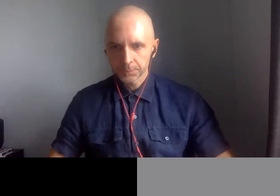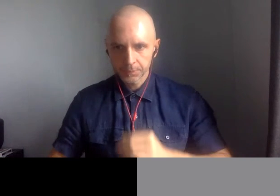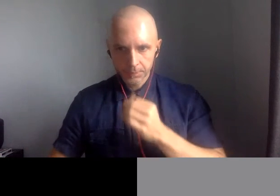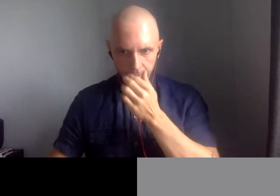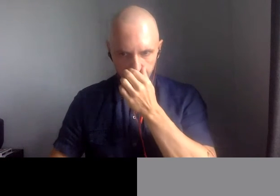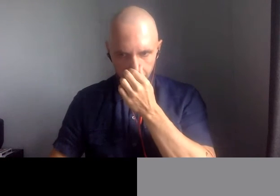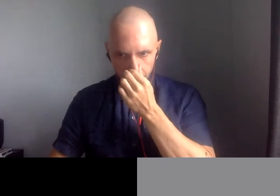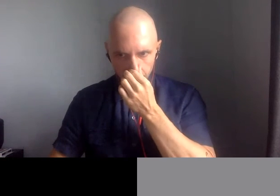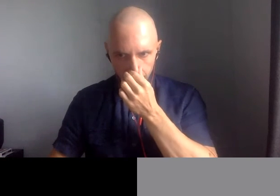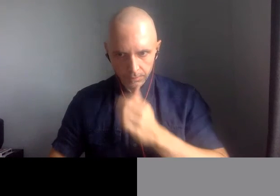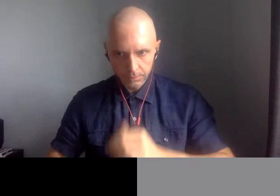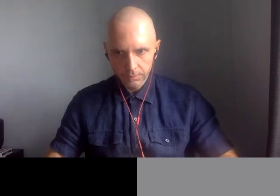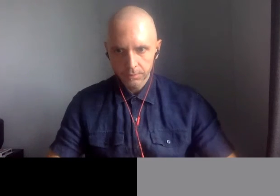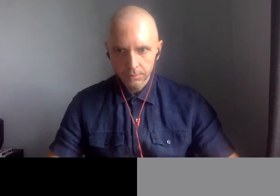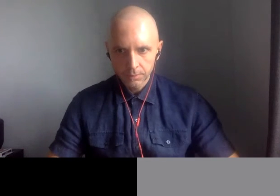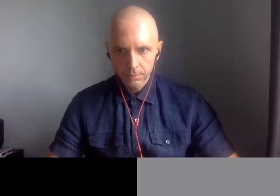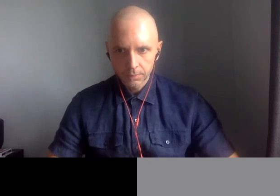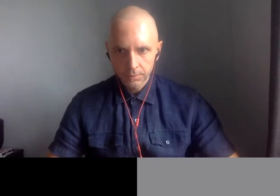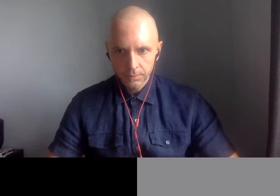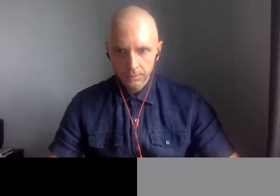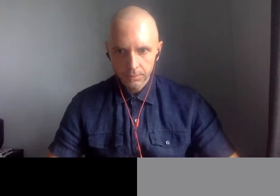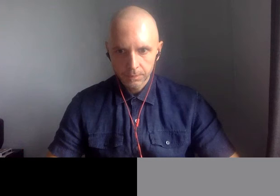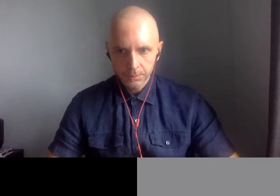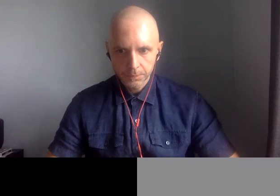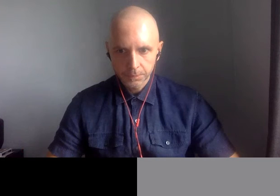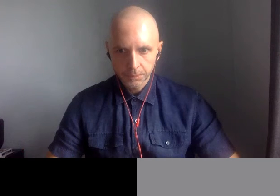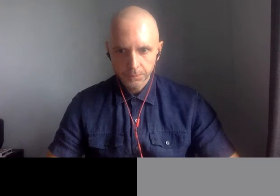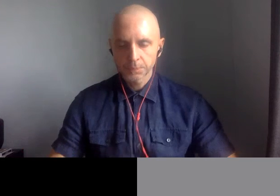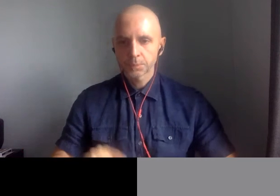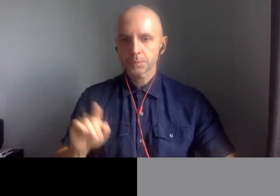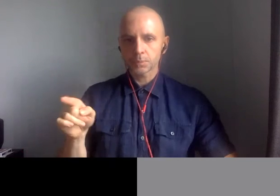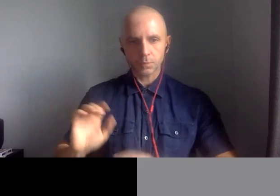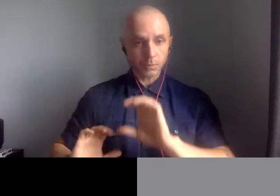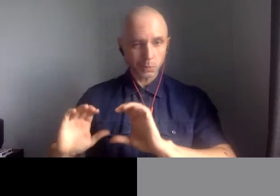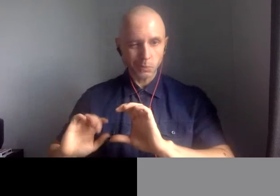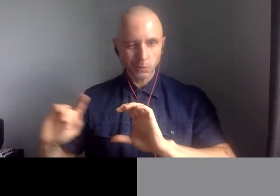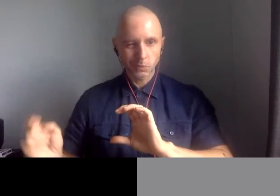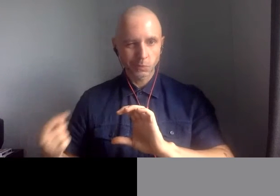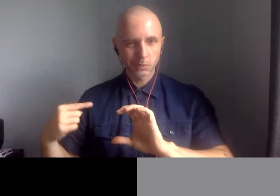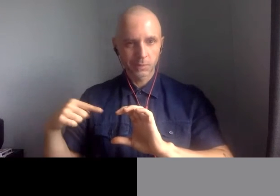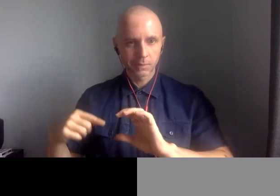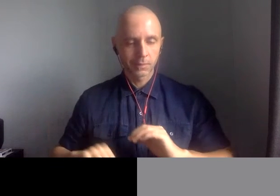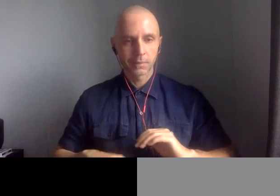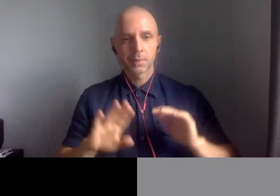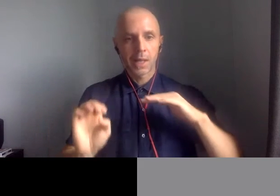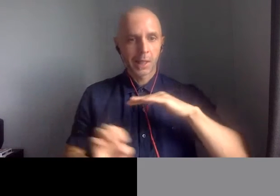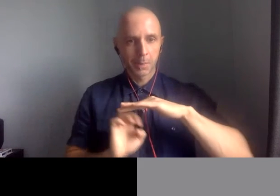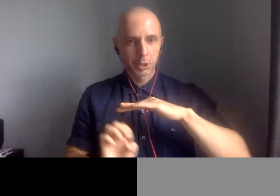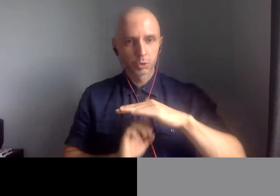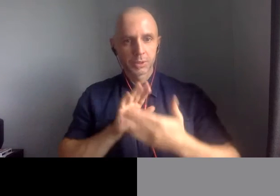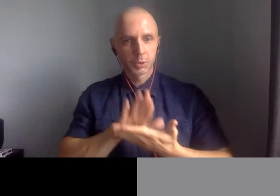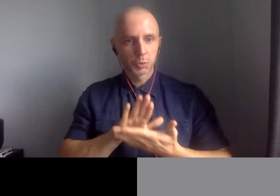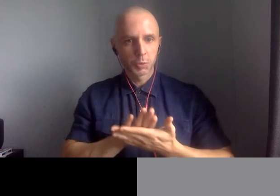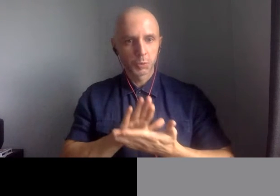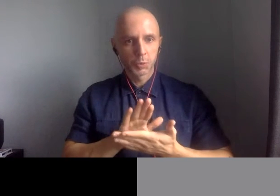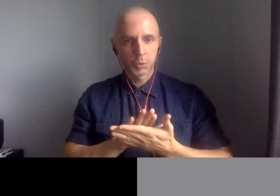feel this will impact our future abilities to appreciate primary sources? And that's an excellent question. So last week we